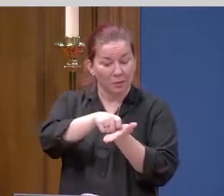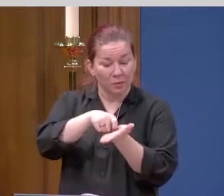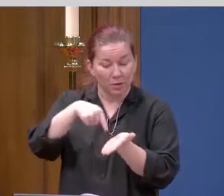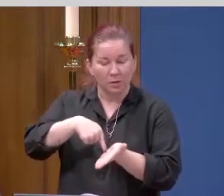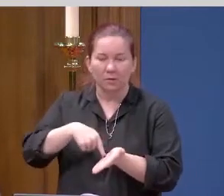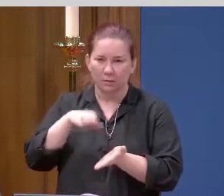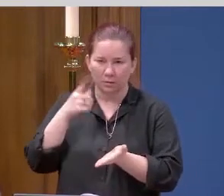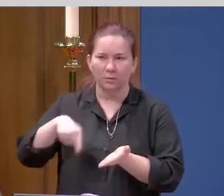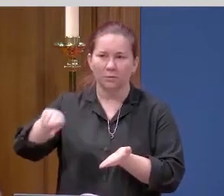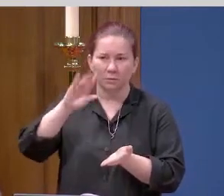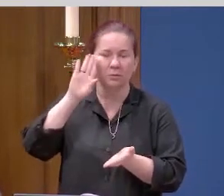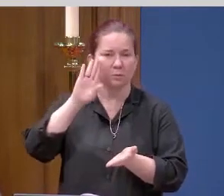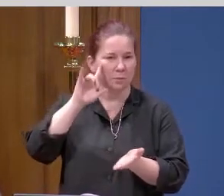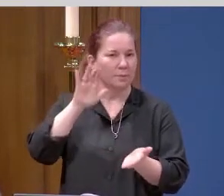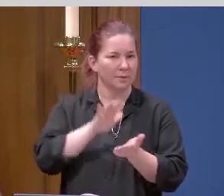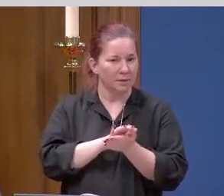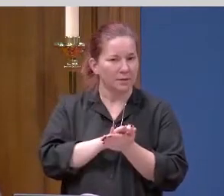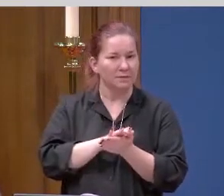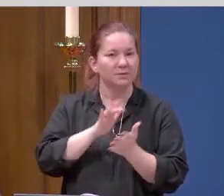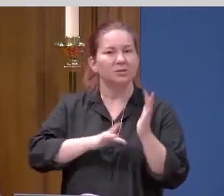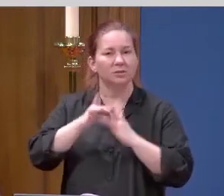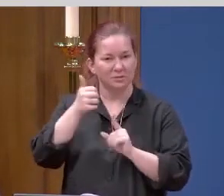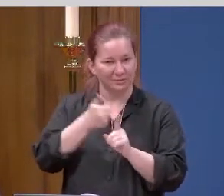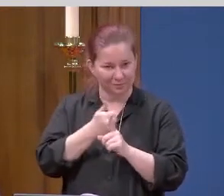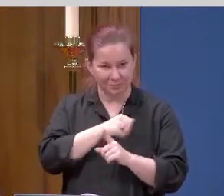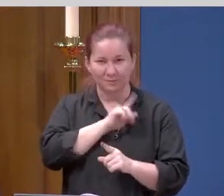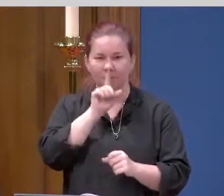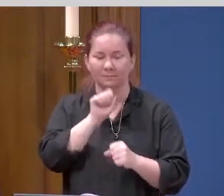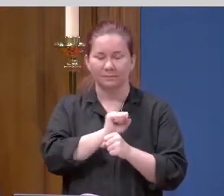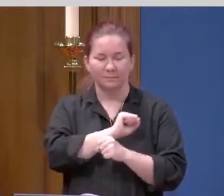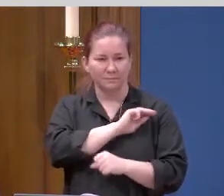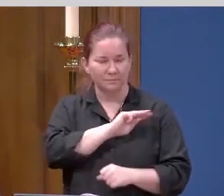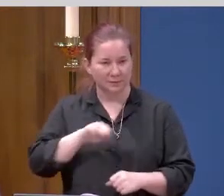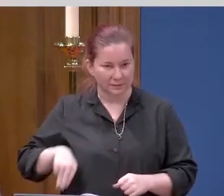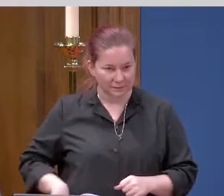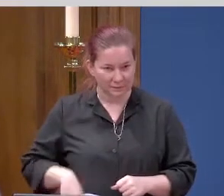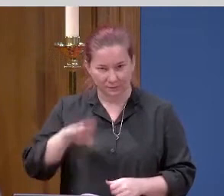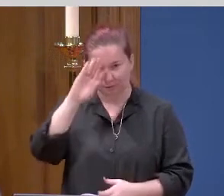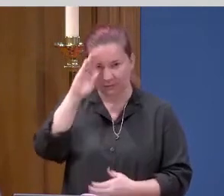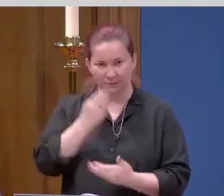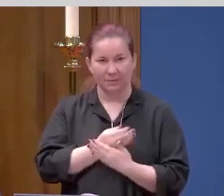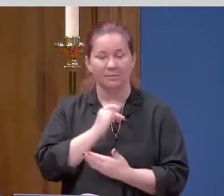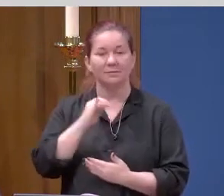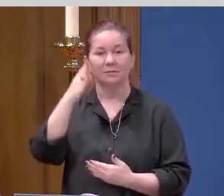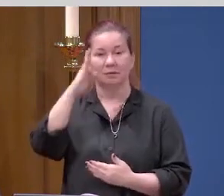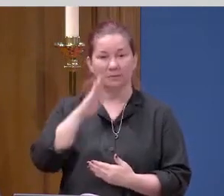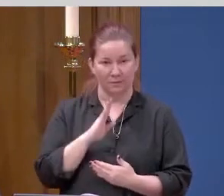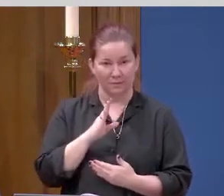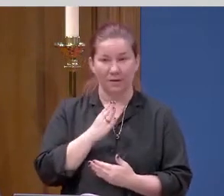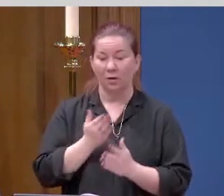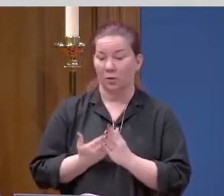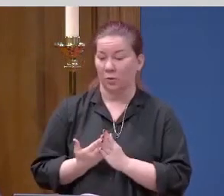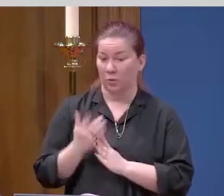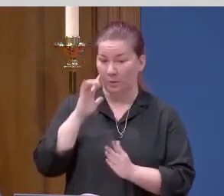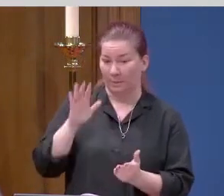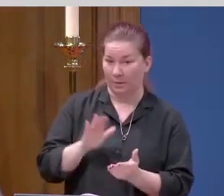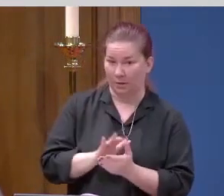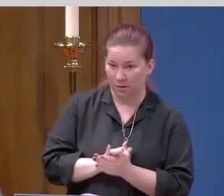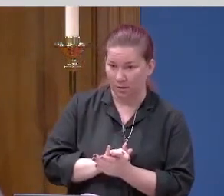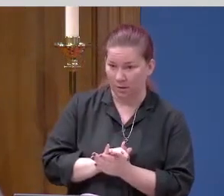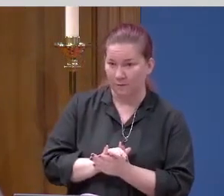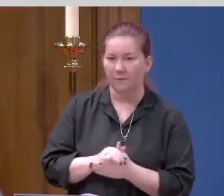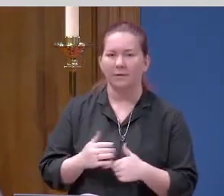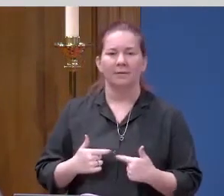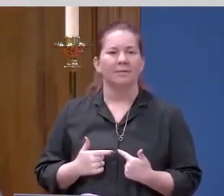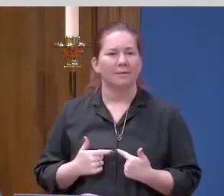that Jesus is the Messiah, the Son of God, and that through believing you may have